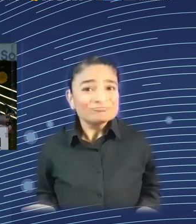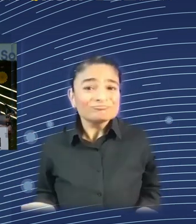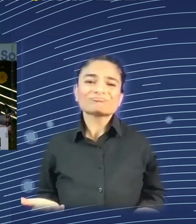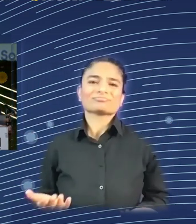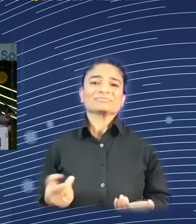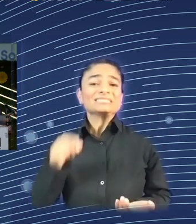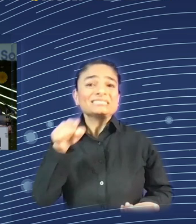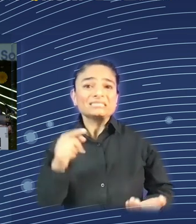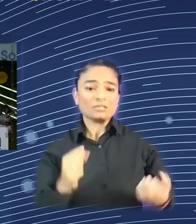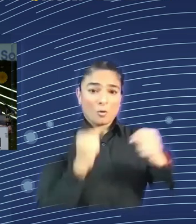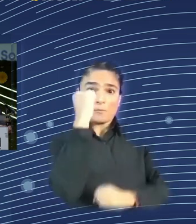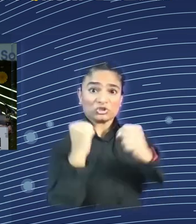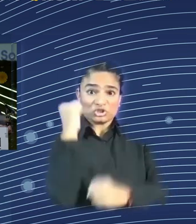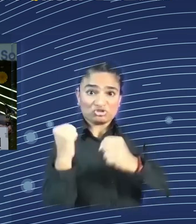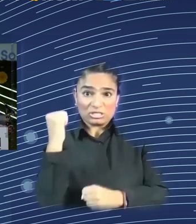light.